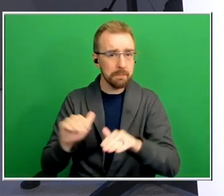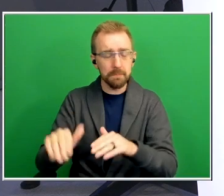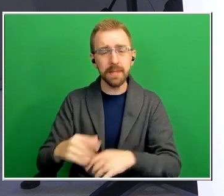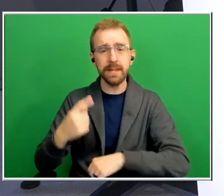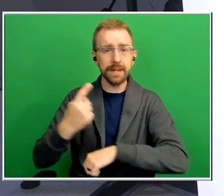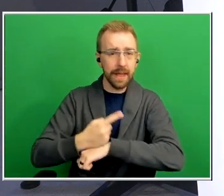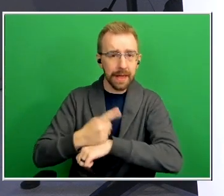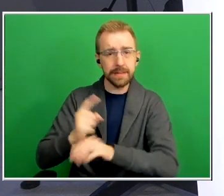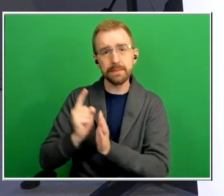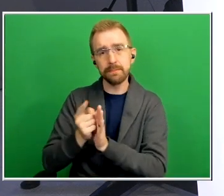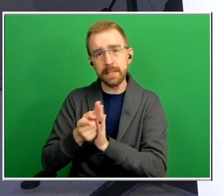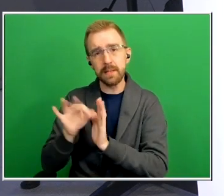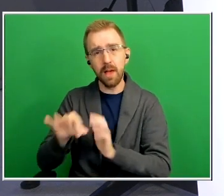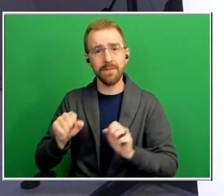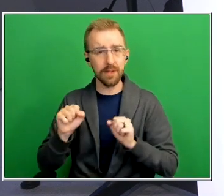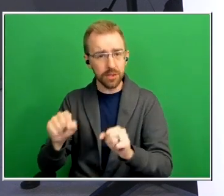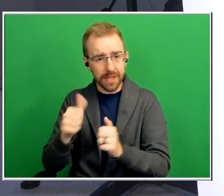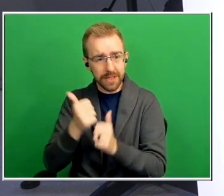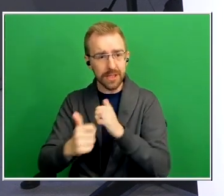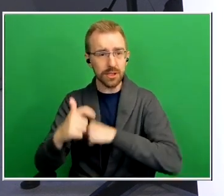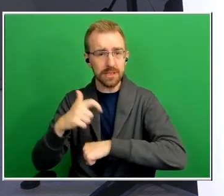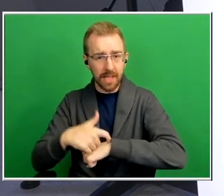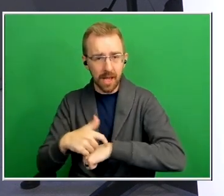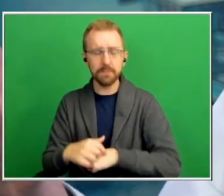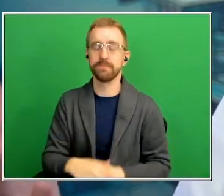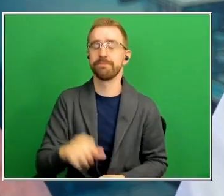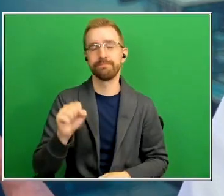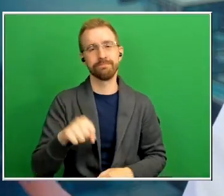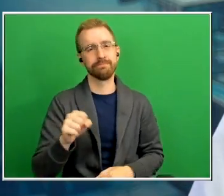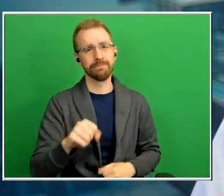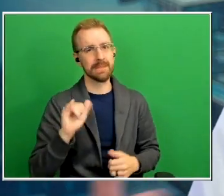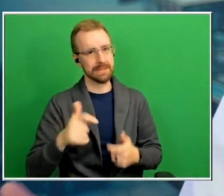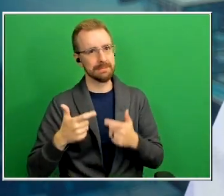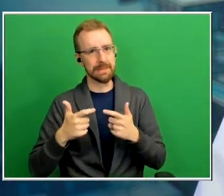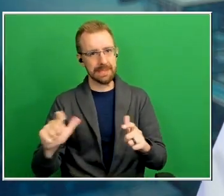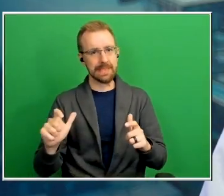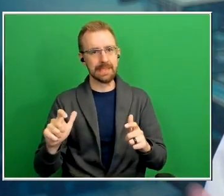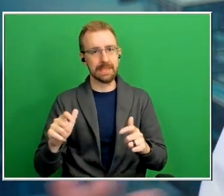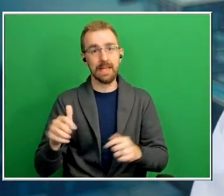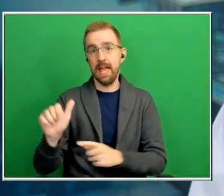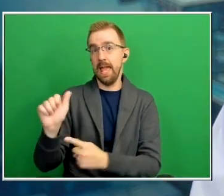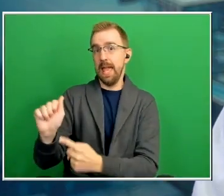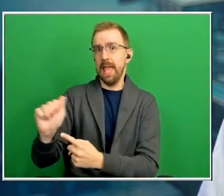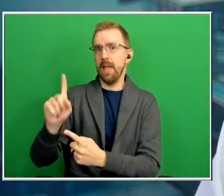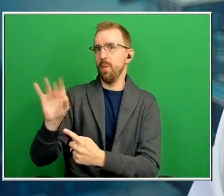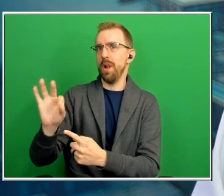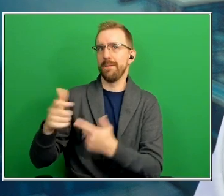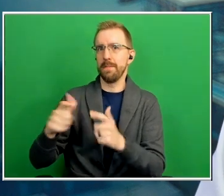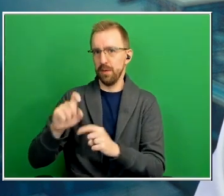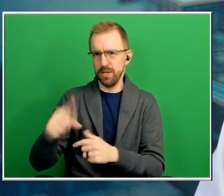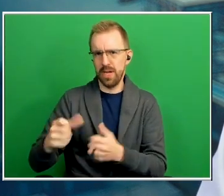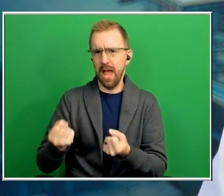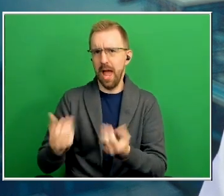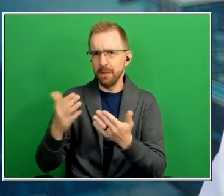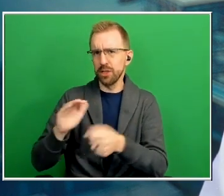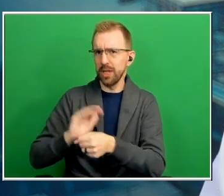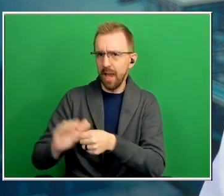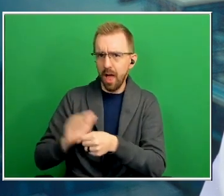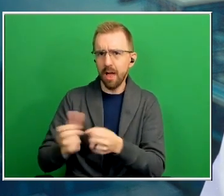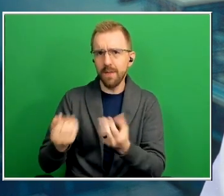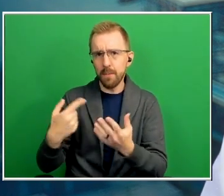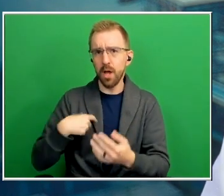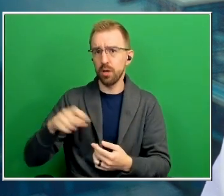and each time yeah so that'd that's the big a big question we get is how much is enough how much should i be doing and um